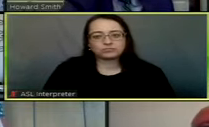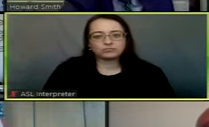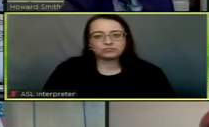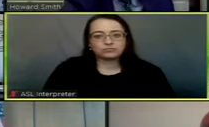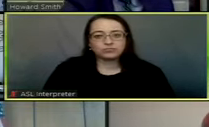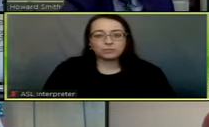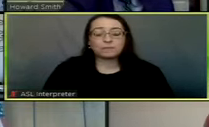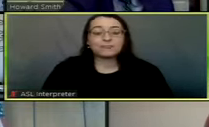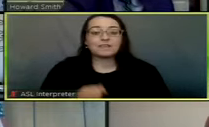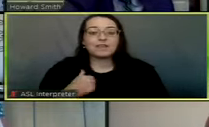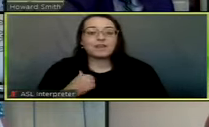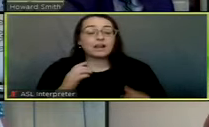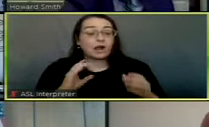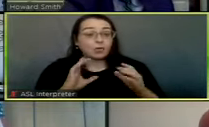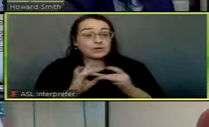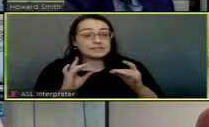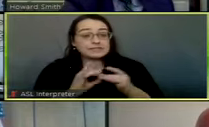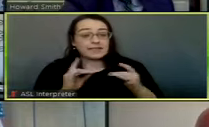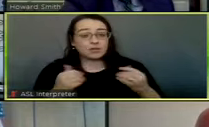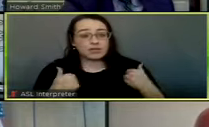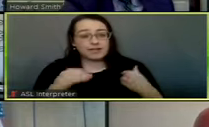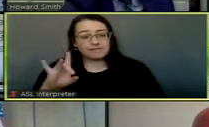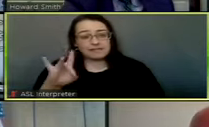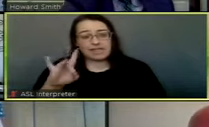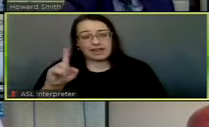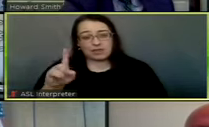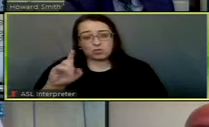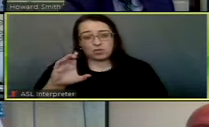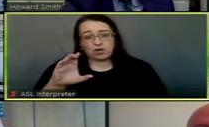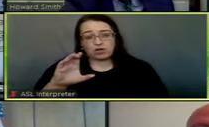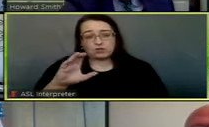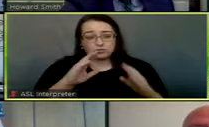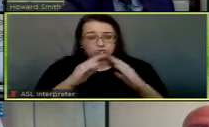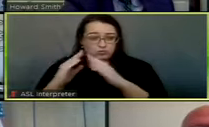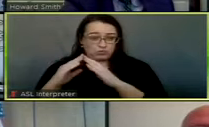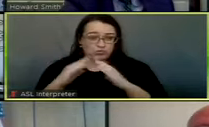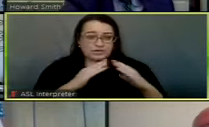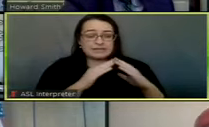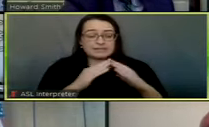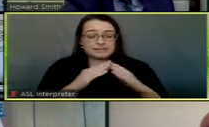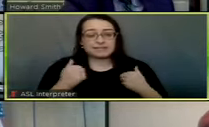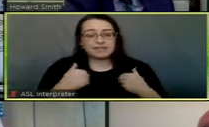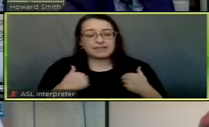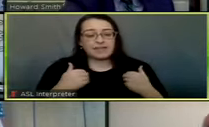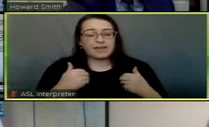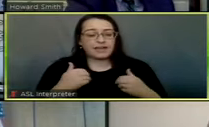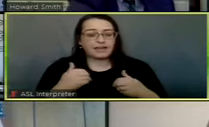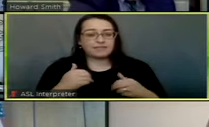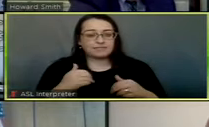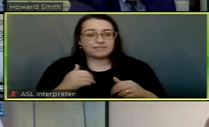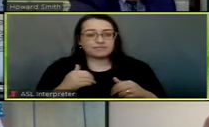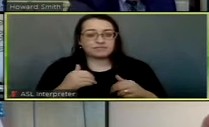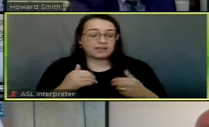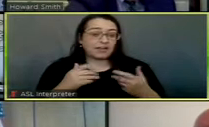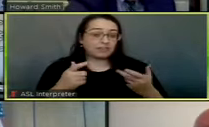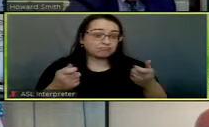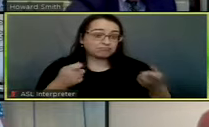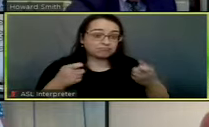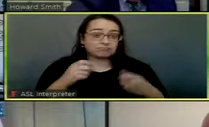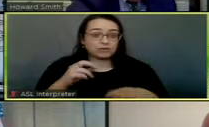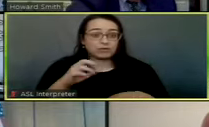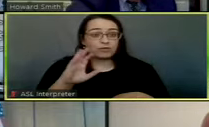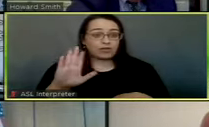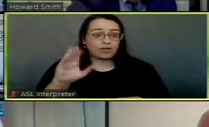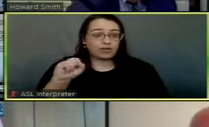Let me just say that we do have 81 communities, 81 cities, and they have original jurisdiction over the rates, SPS